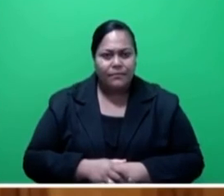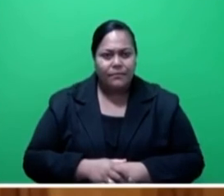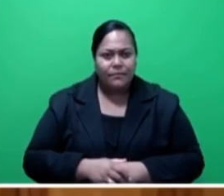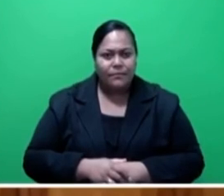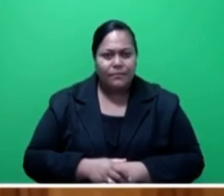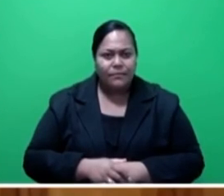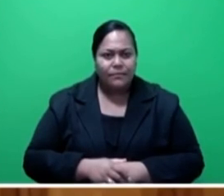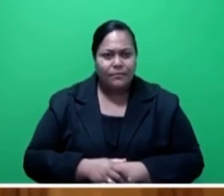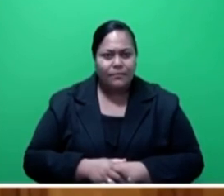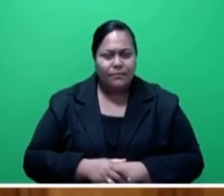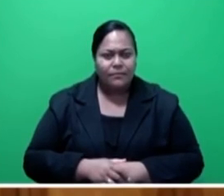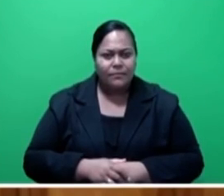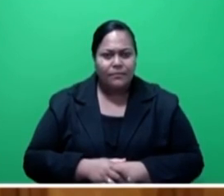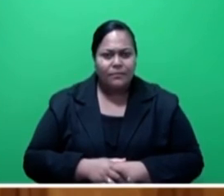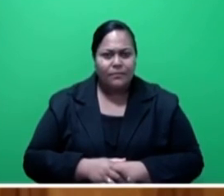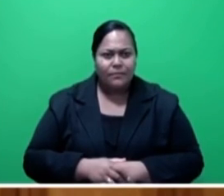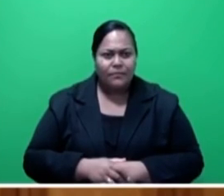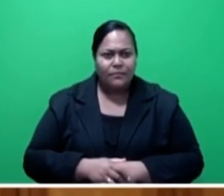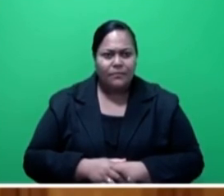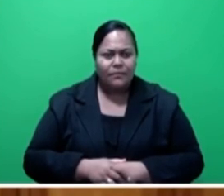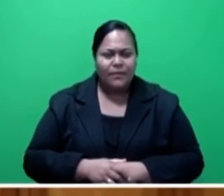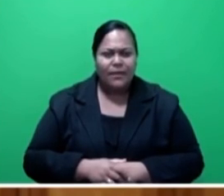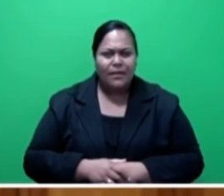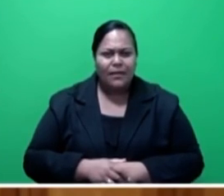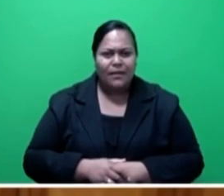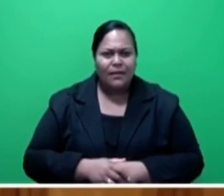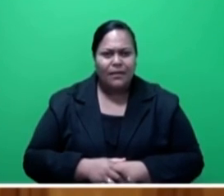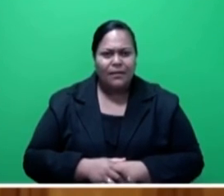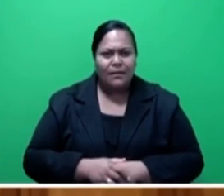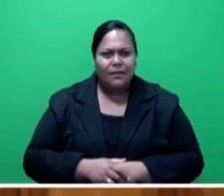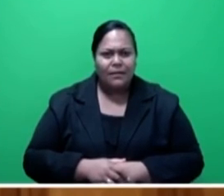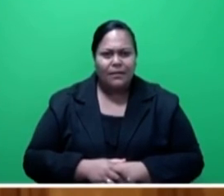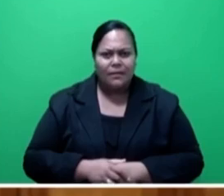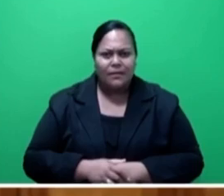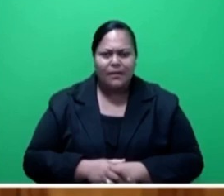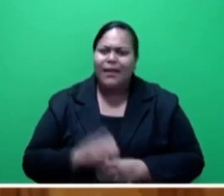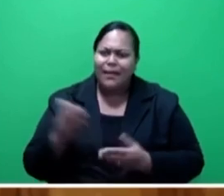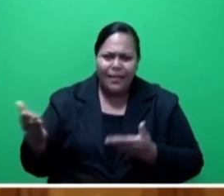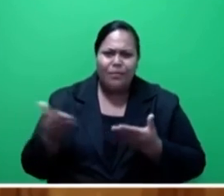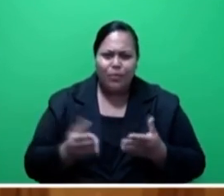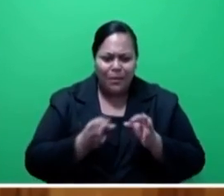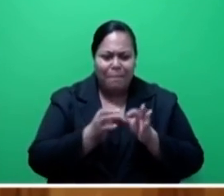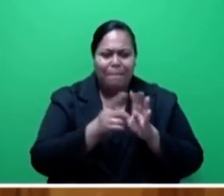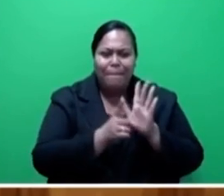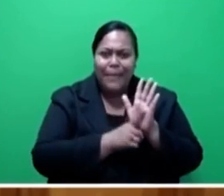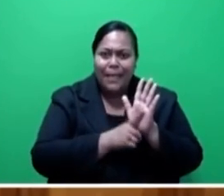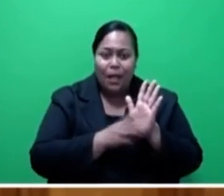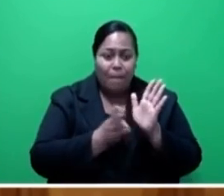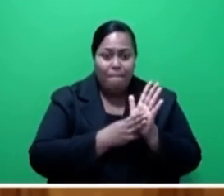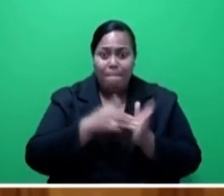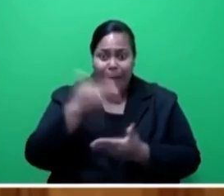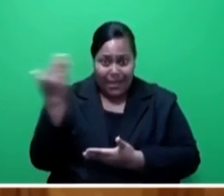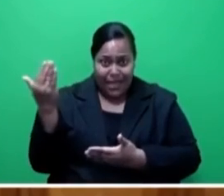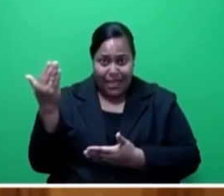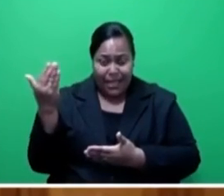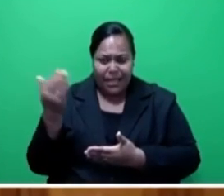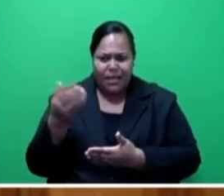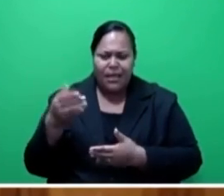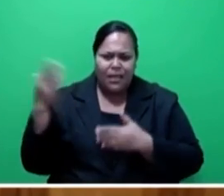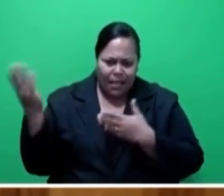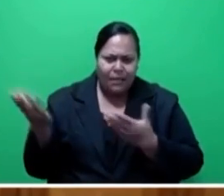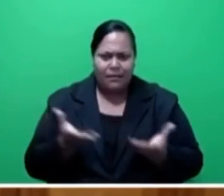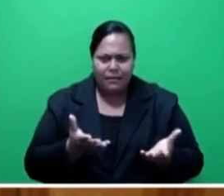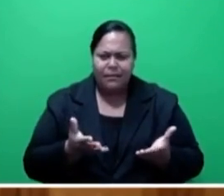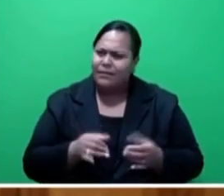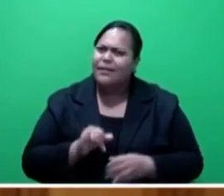we used to get the bill on Monday to be debated on Wednesday to become law on Wednesday. Now we have come to